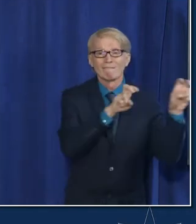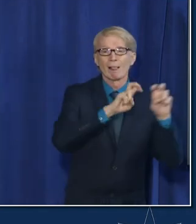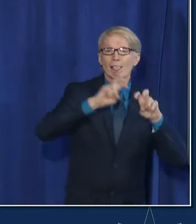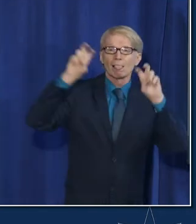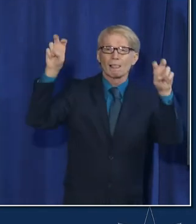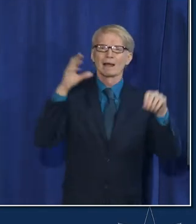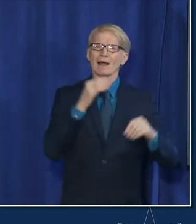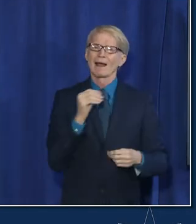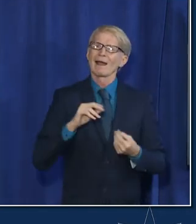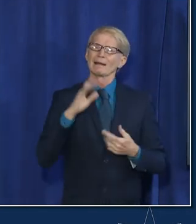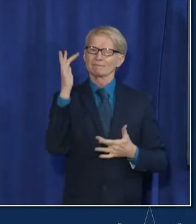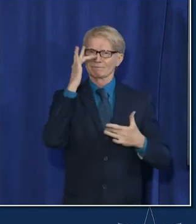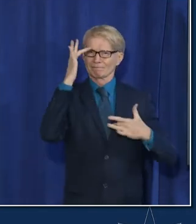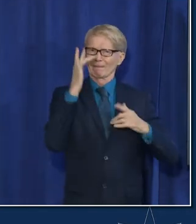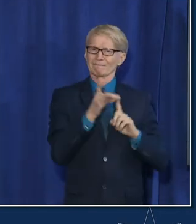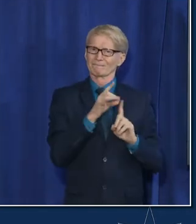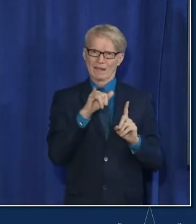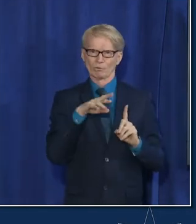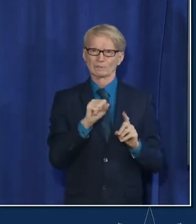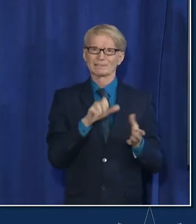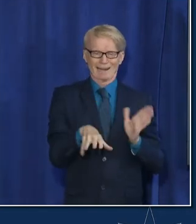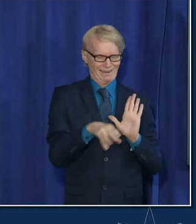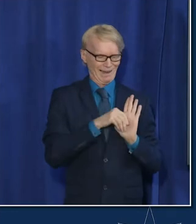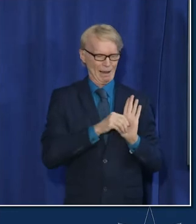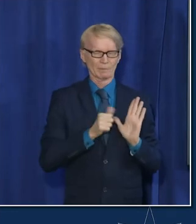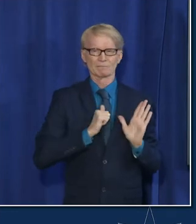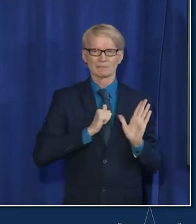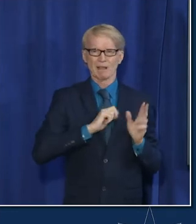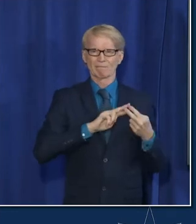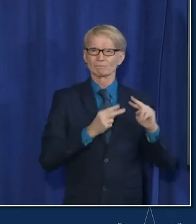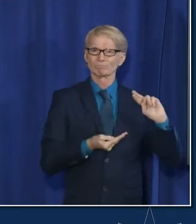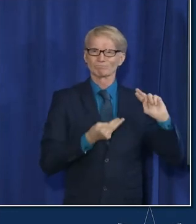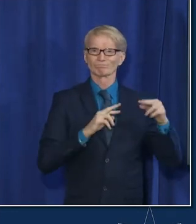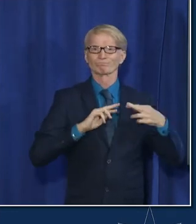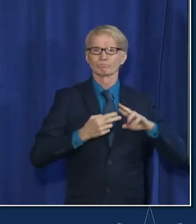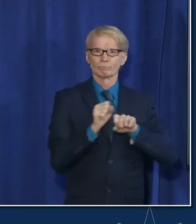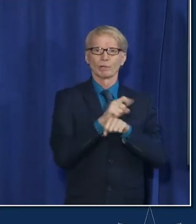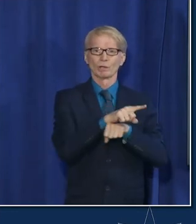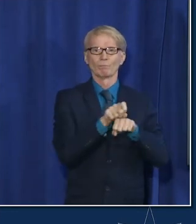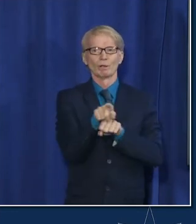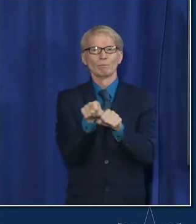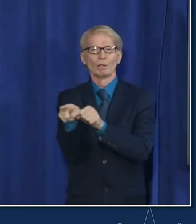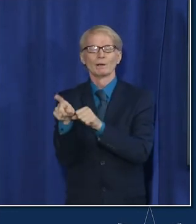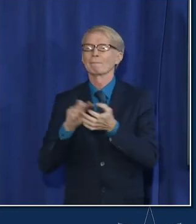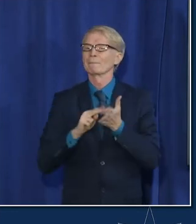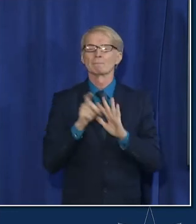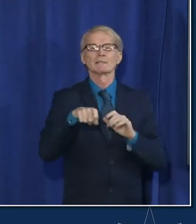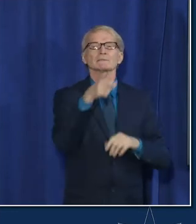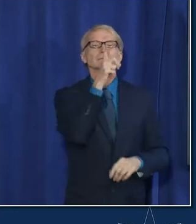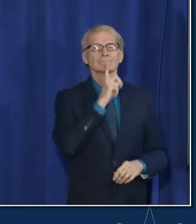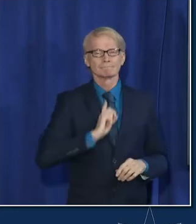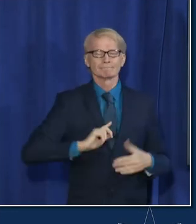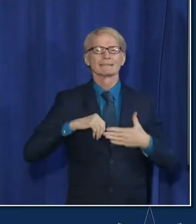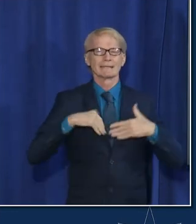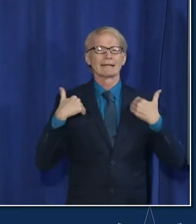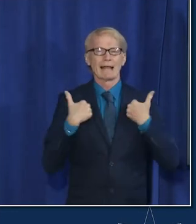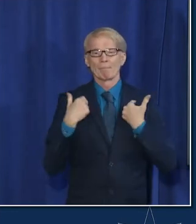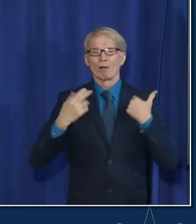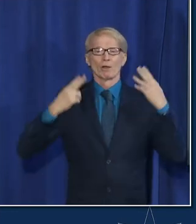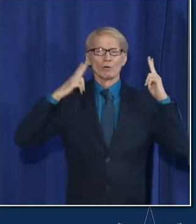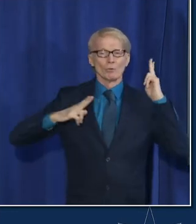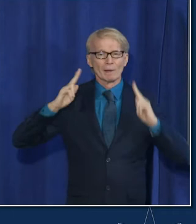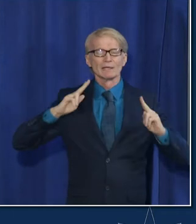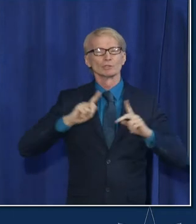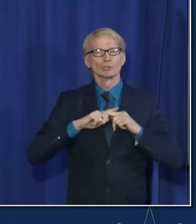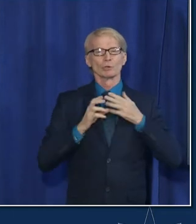themselves which is what leads to the mutations viruses have to be in a human or in an animal to copy